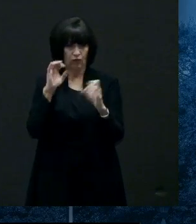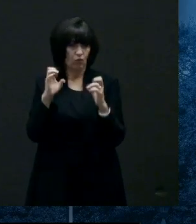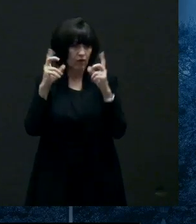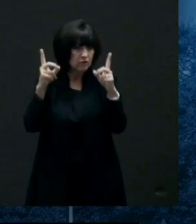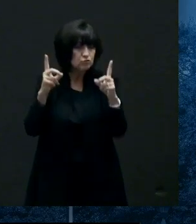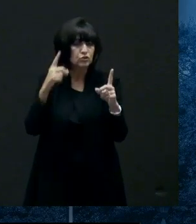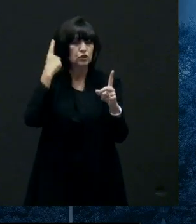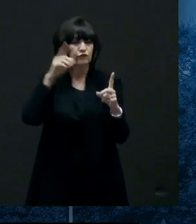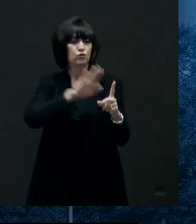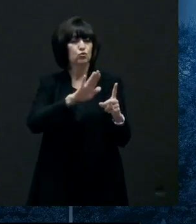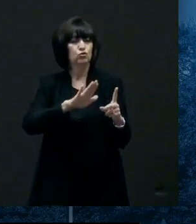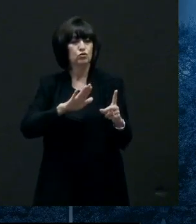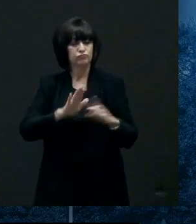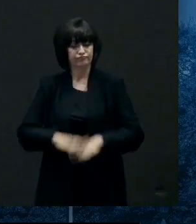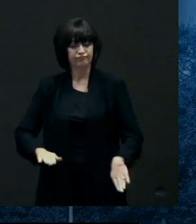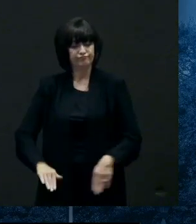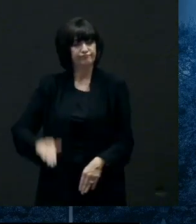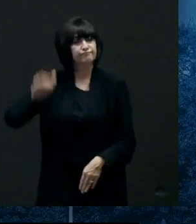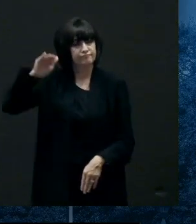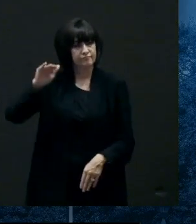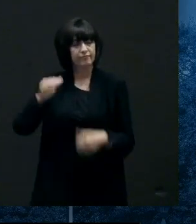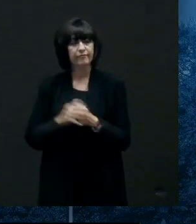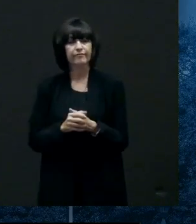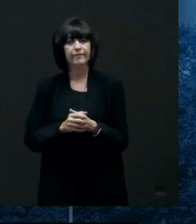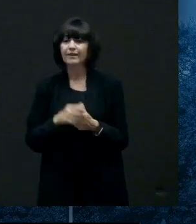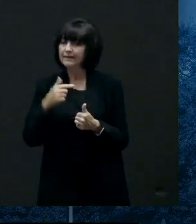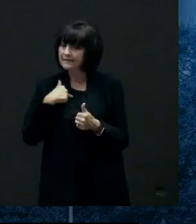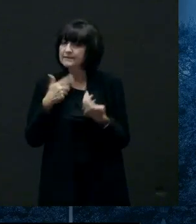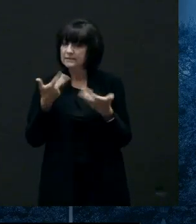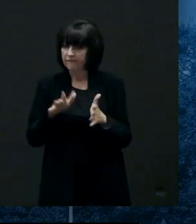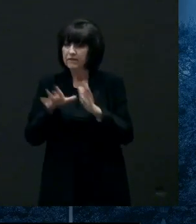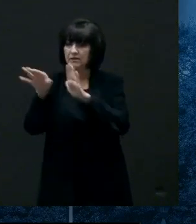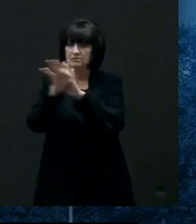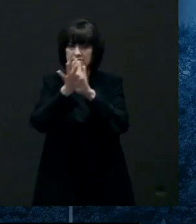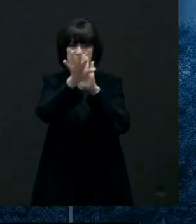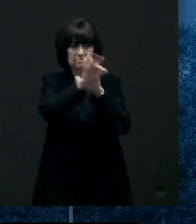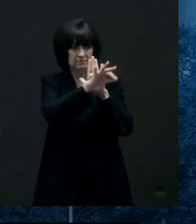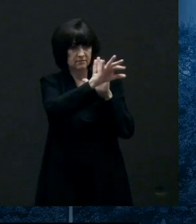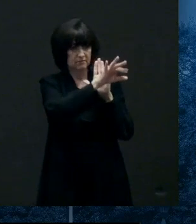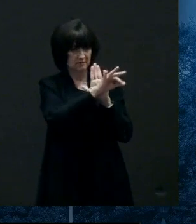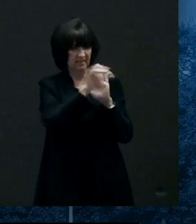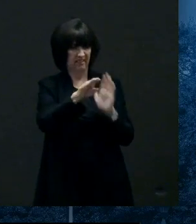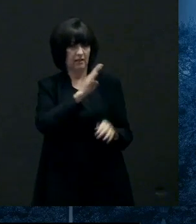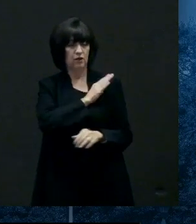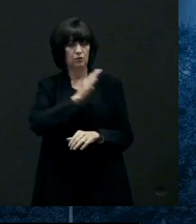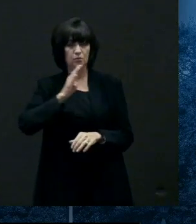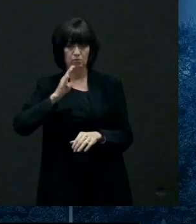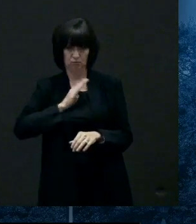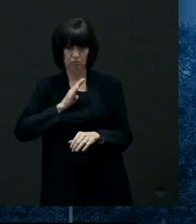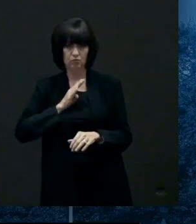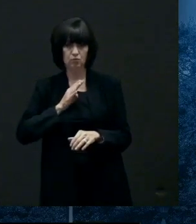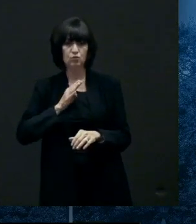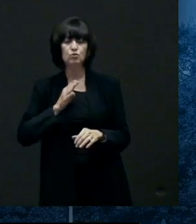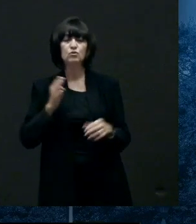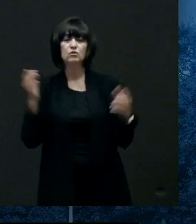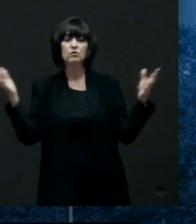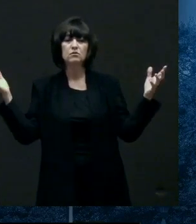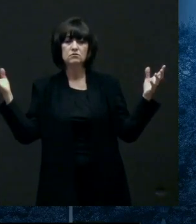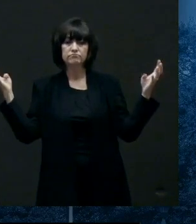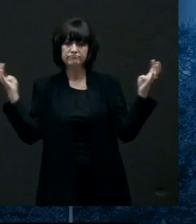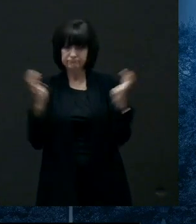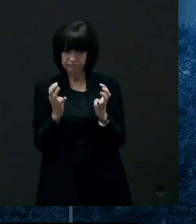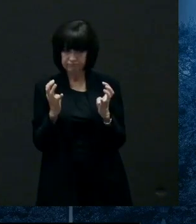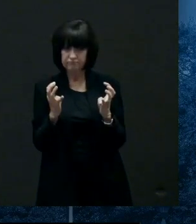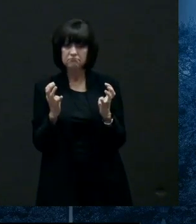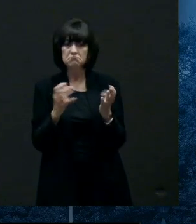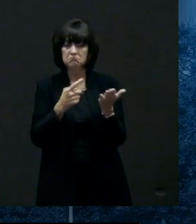are appointed to the board by organizations that they represent be they superintendents teachers